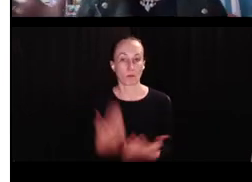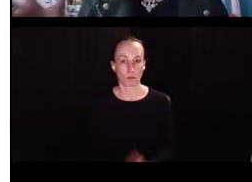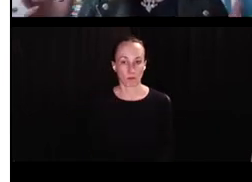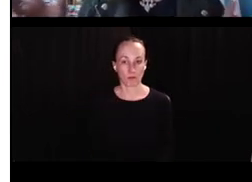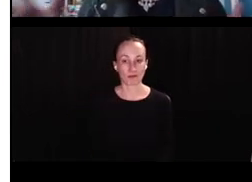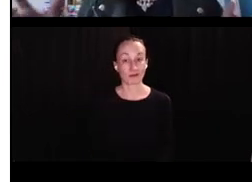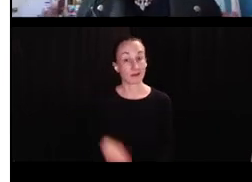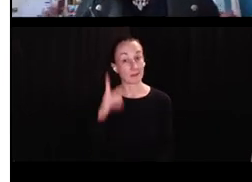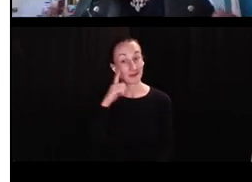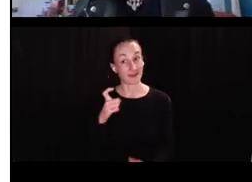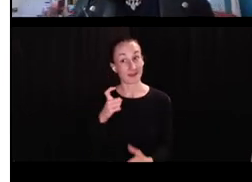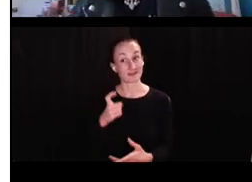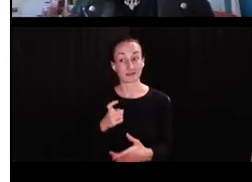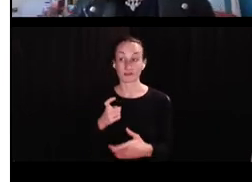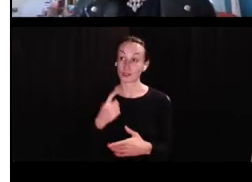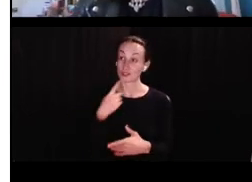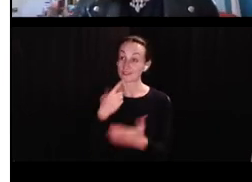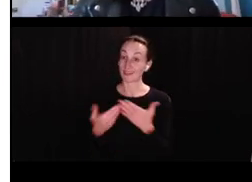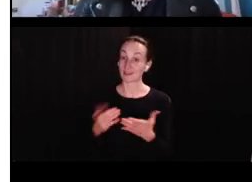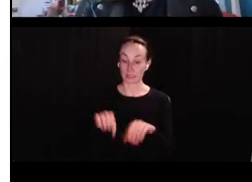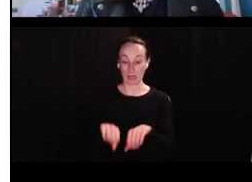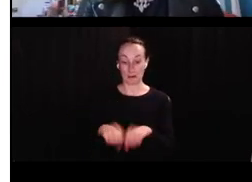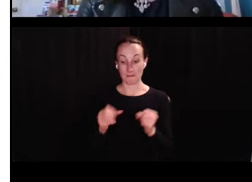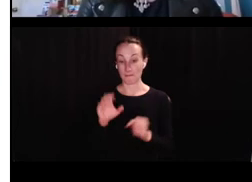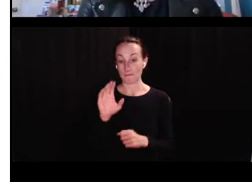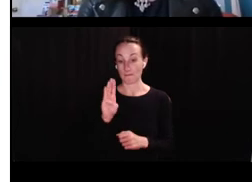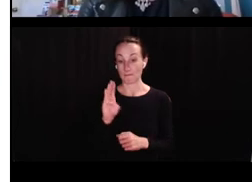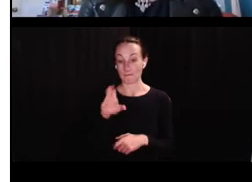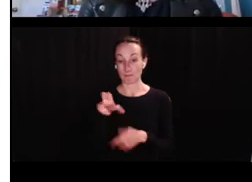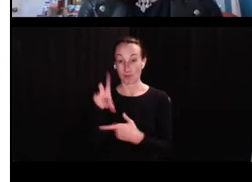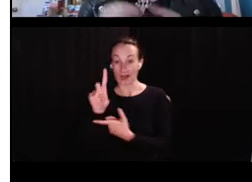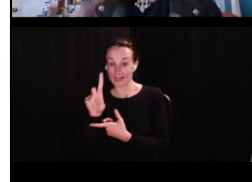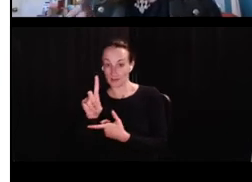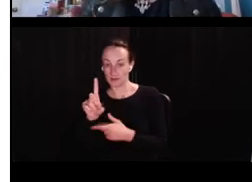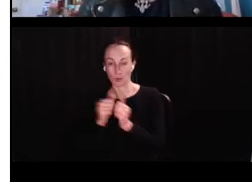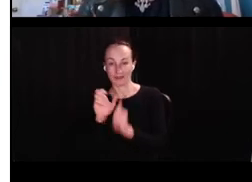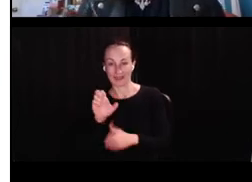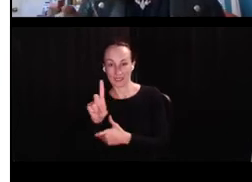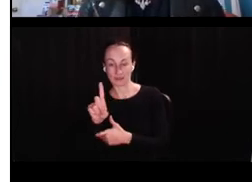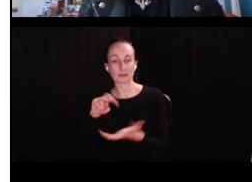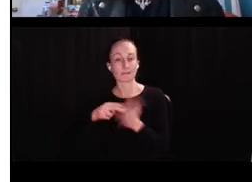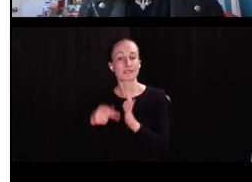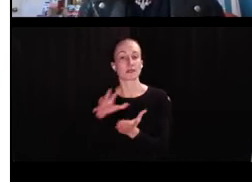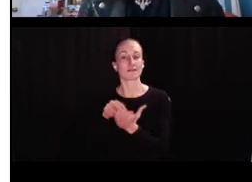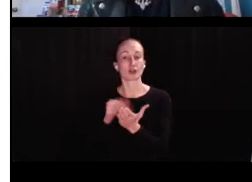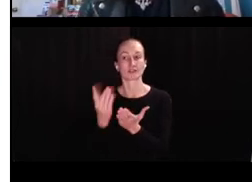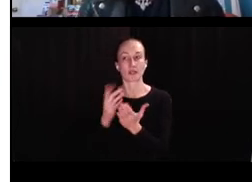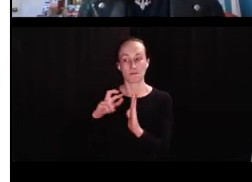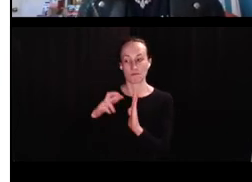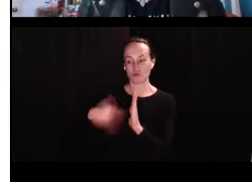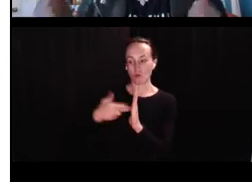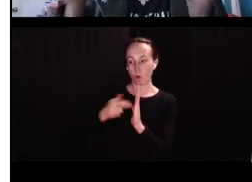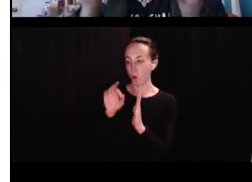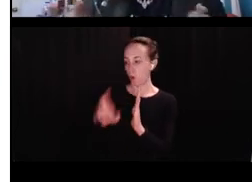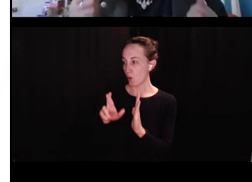shift in what they know. Because they prefer, they prefer, they, produce forms like breaks. That means that they have